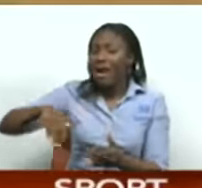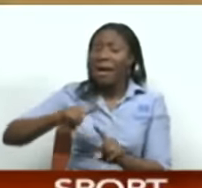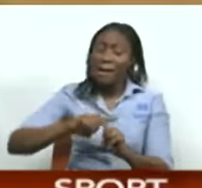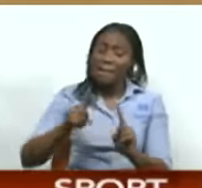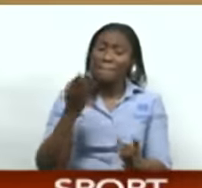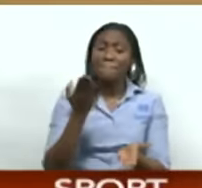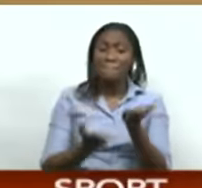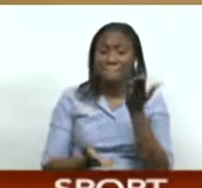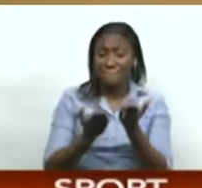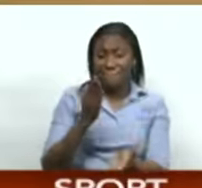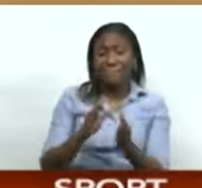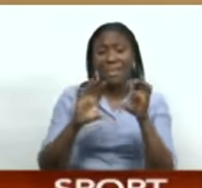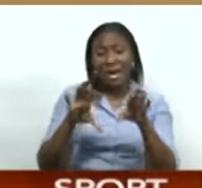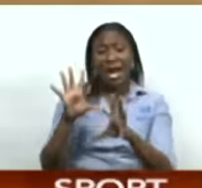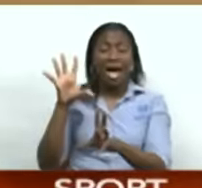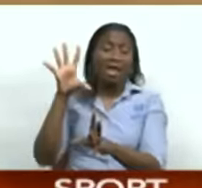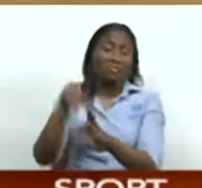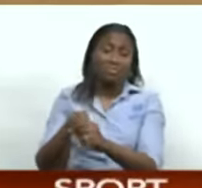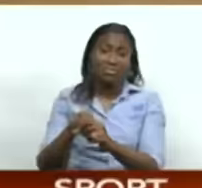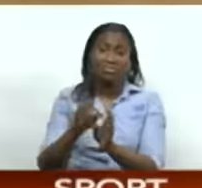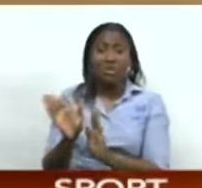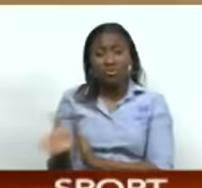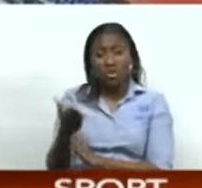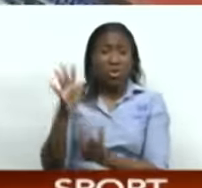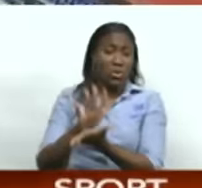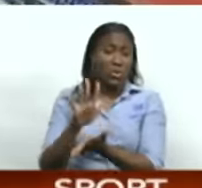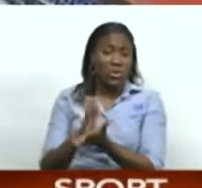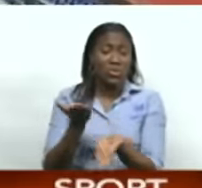-up Trinidad and Tobago Cricket Board, Cricket Academy.